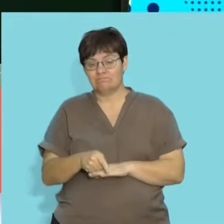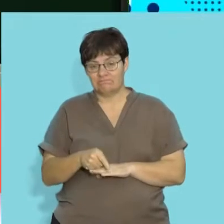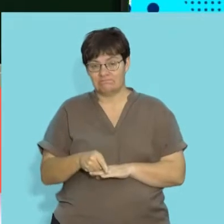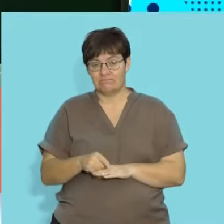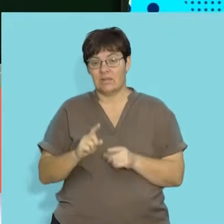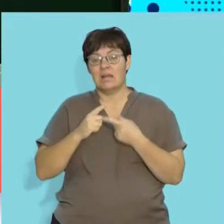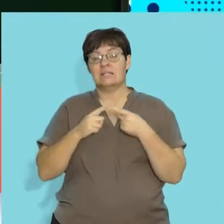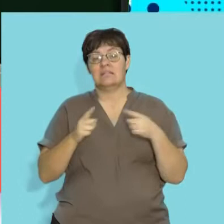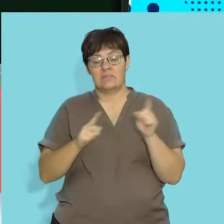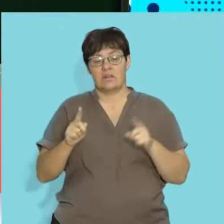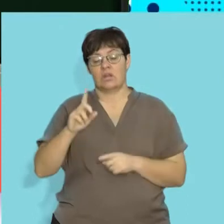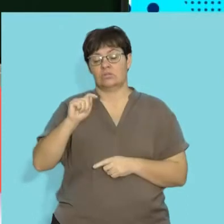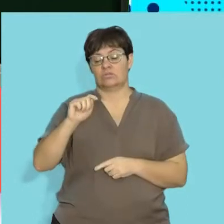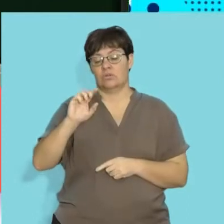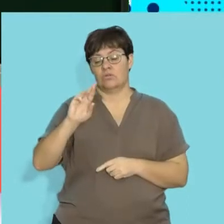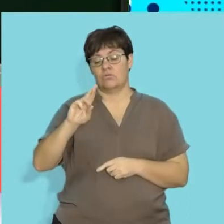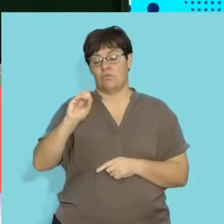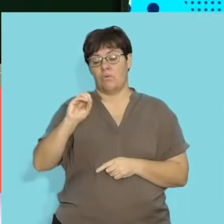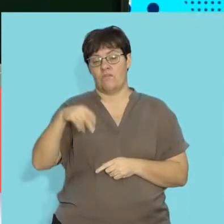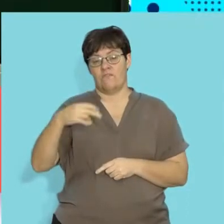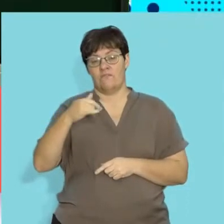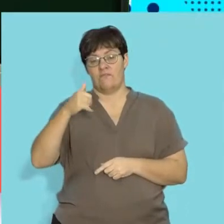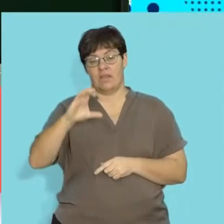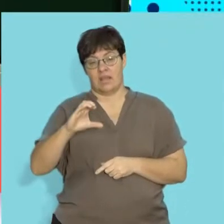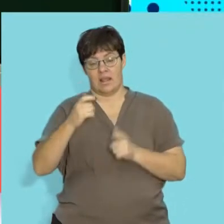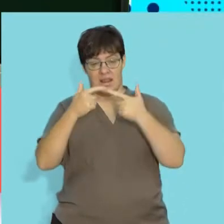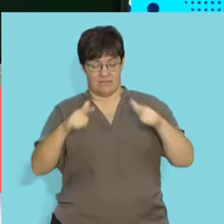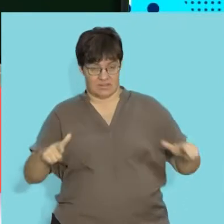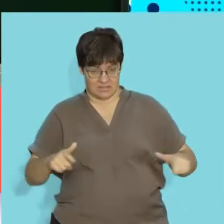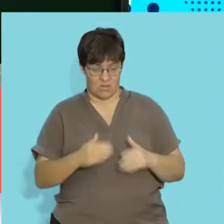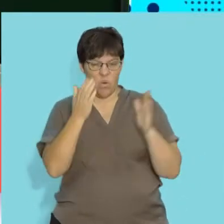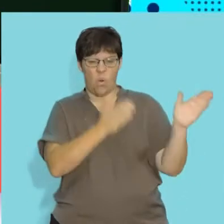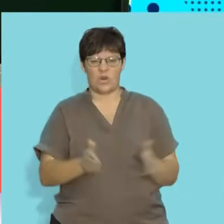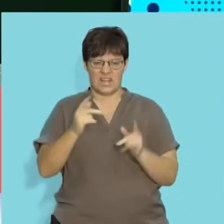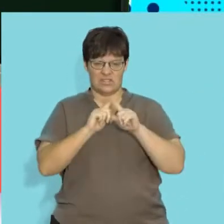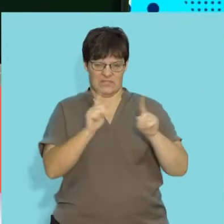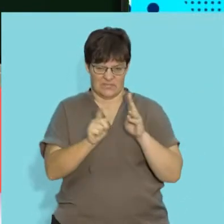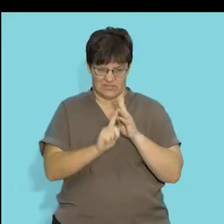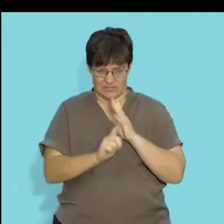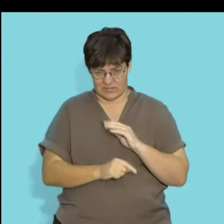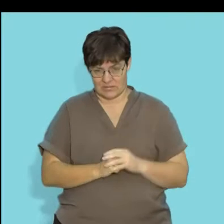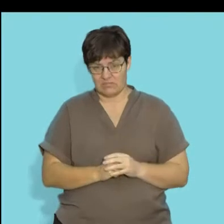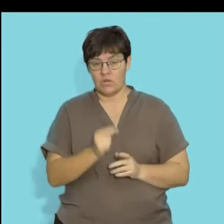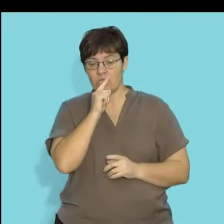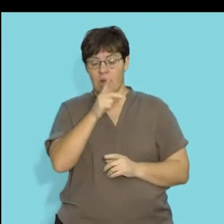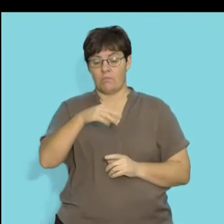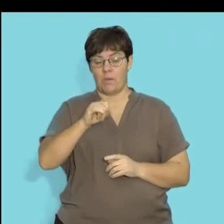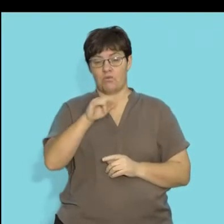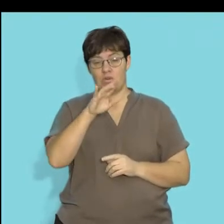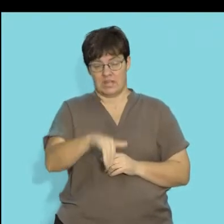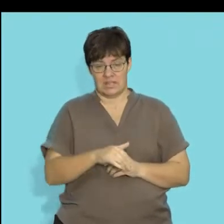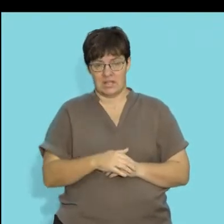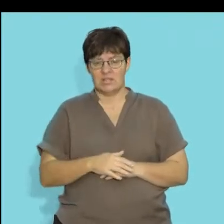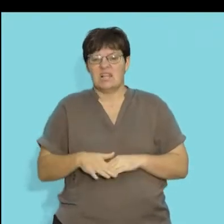refer to them as different trophic levels, or levels of organization. So, firstly, let's look at our primary